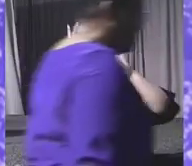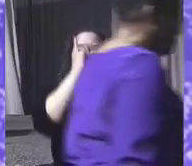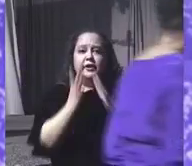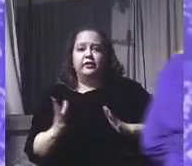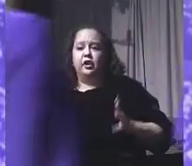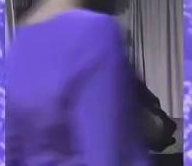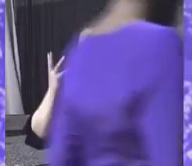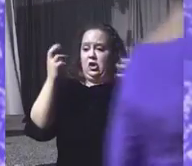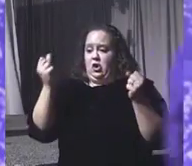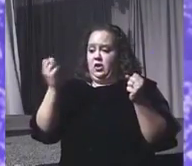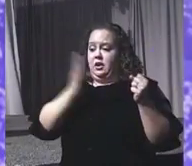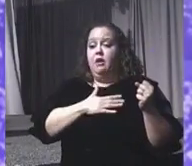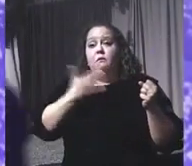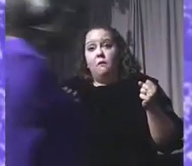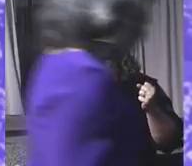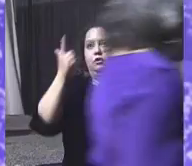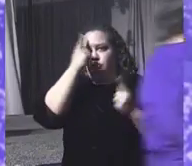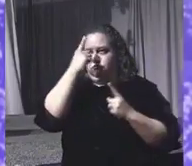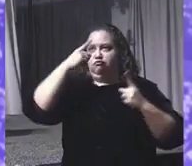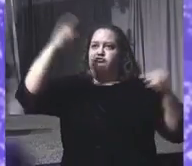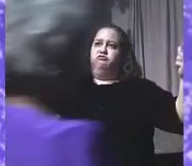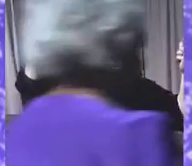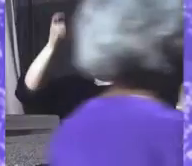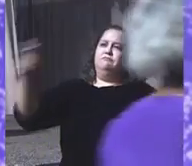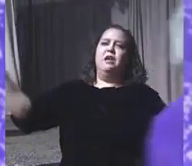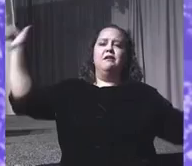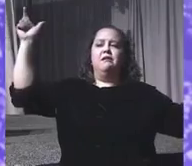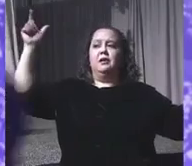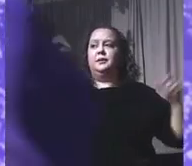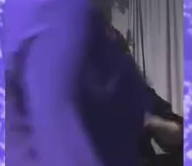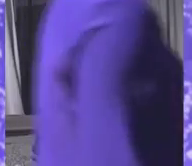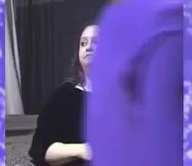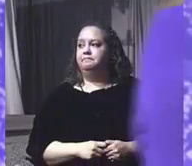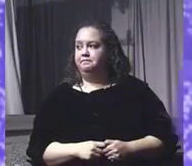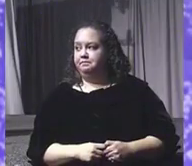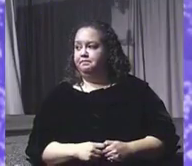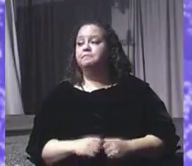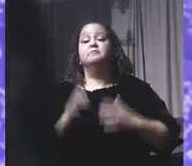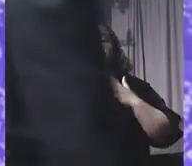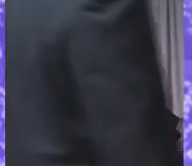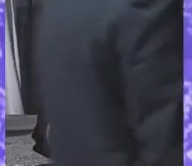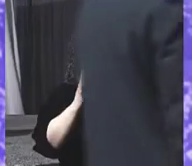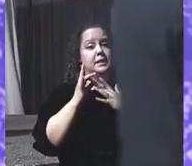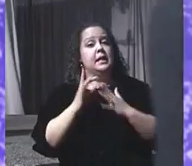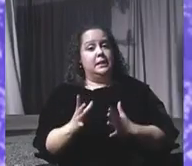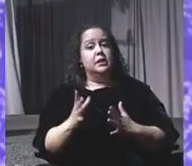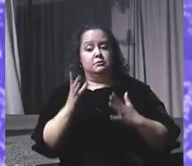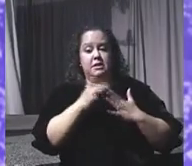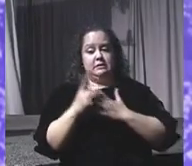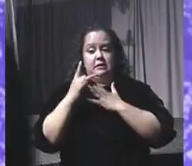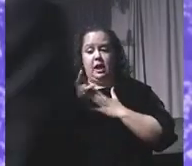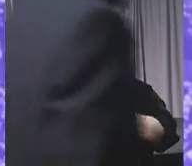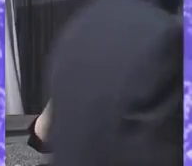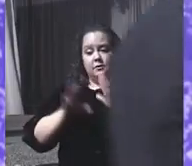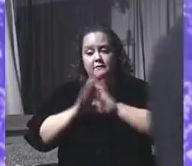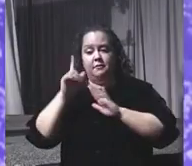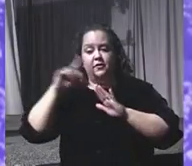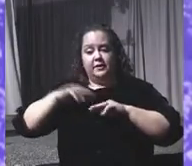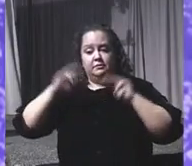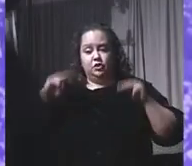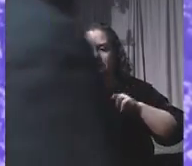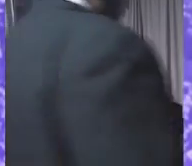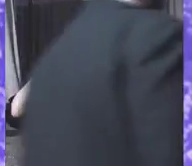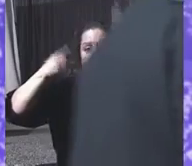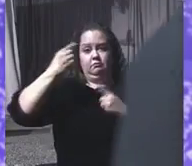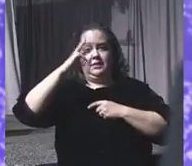to dream big. While such a leader has been guiding the development of this museum for six years, his